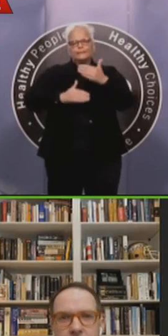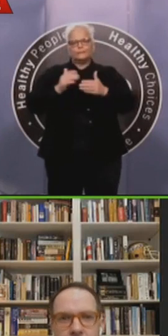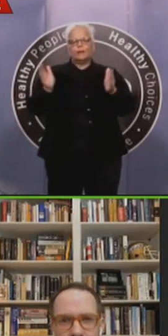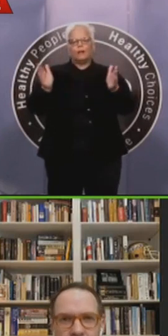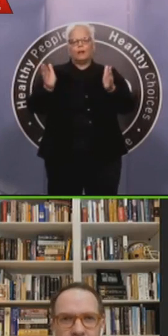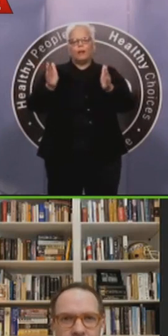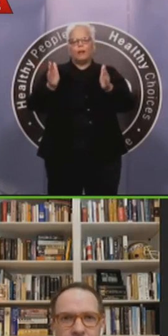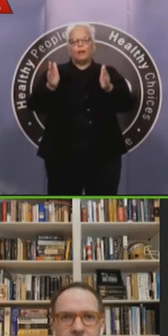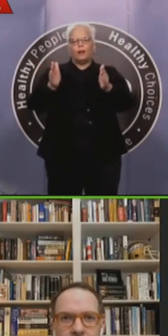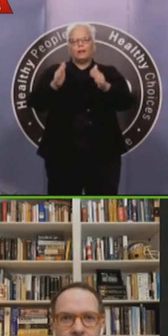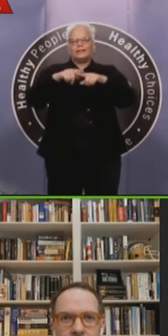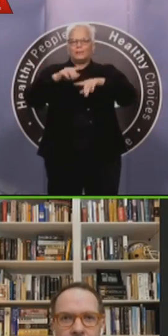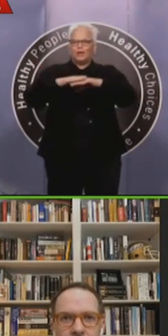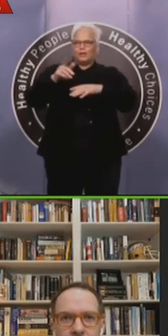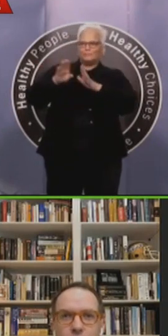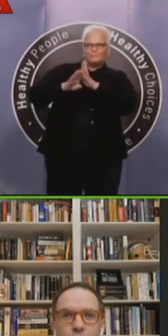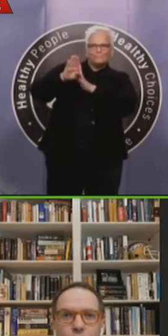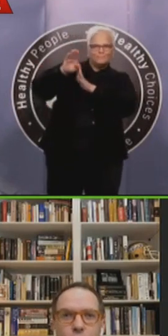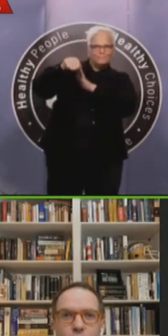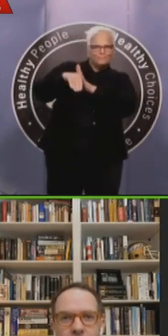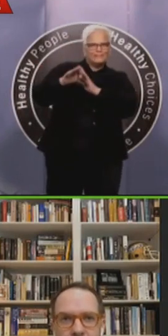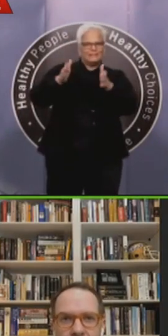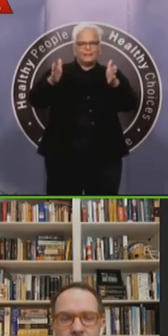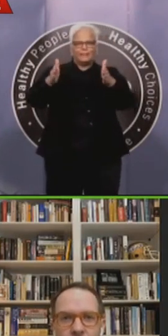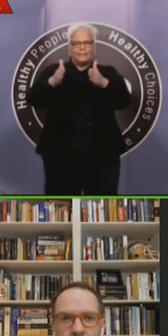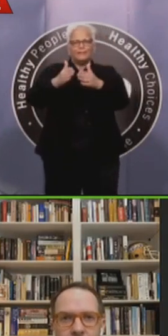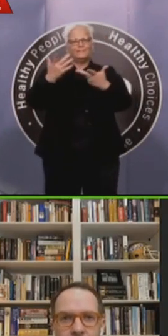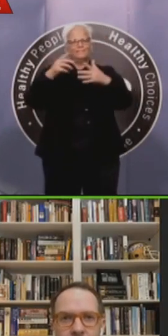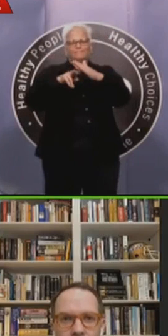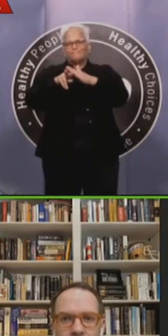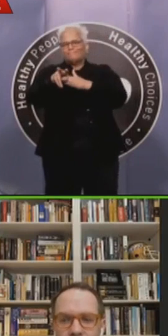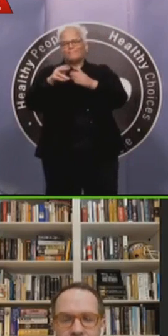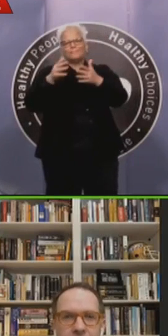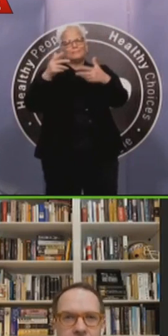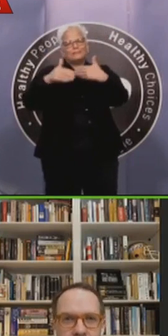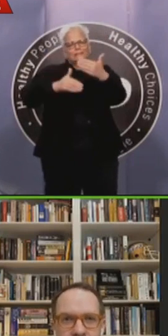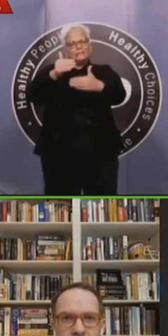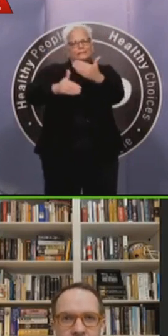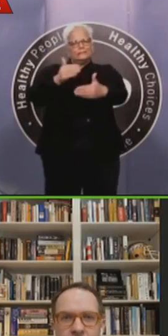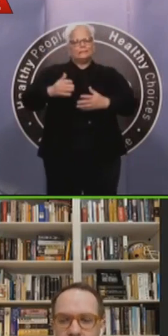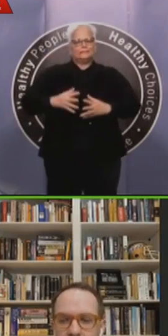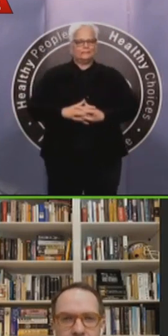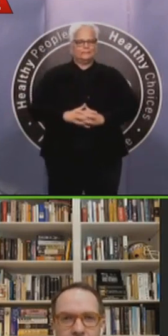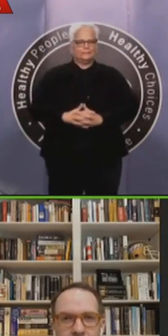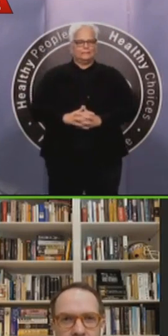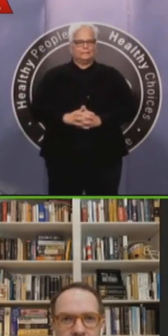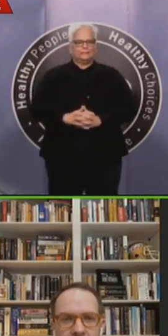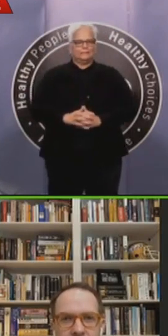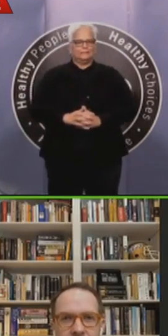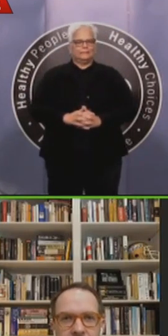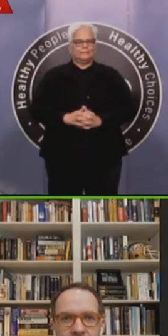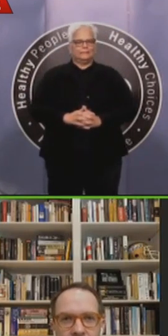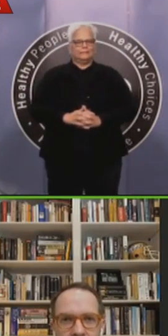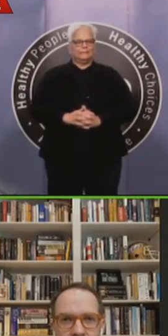it's measuring the number, the load you expect on our healthcare system for people who